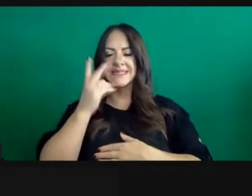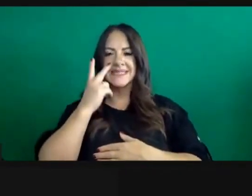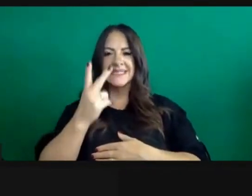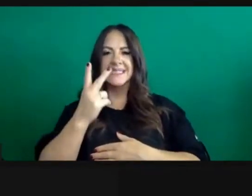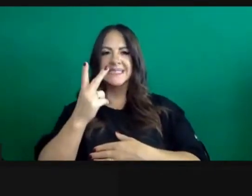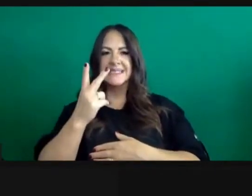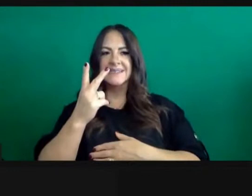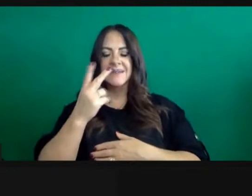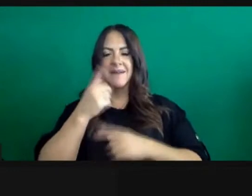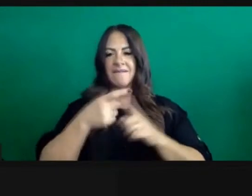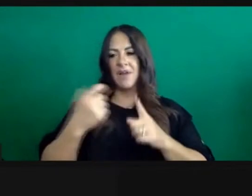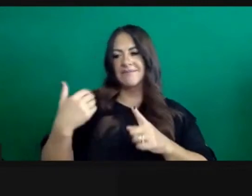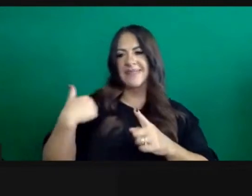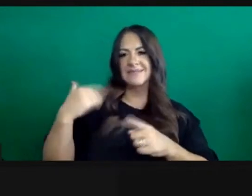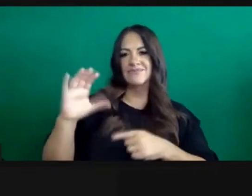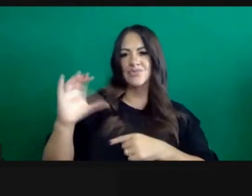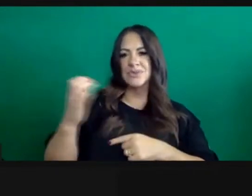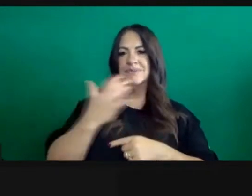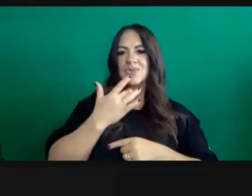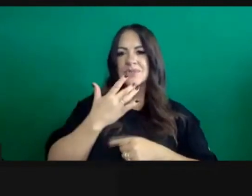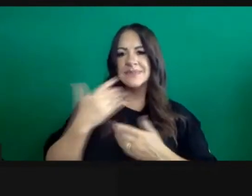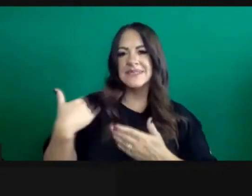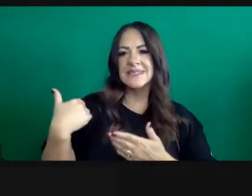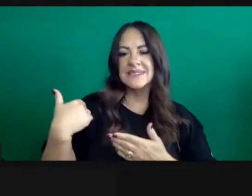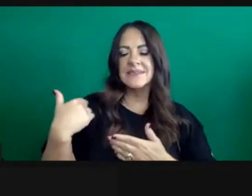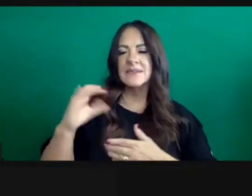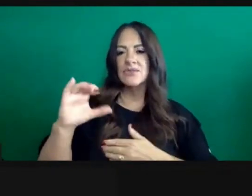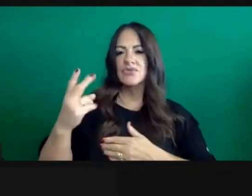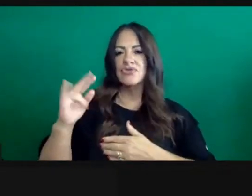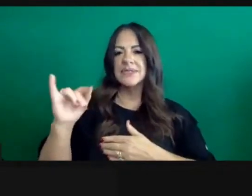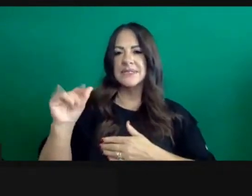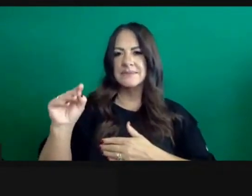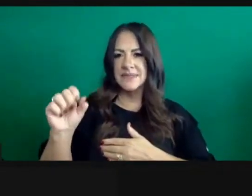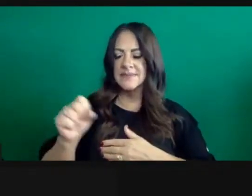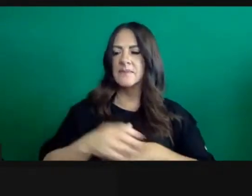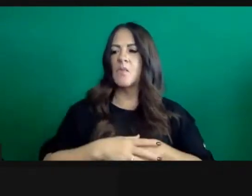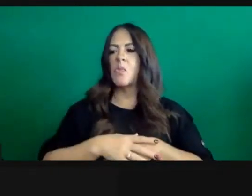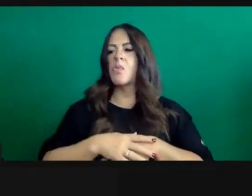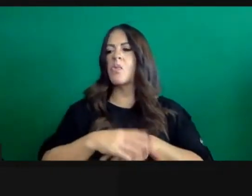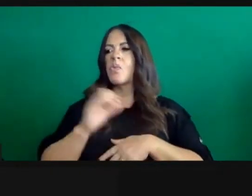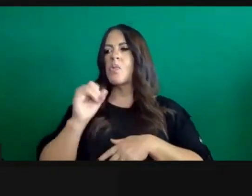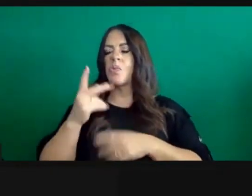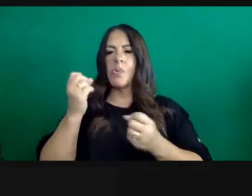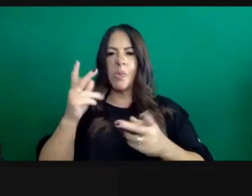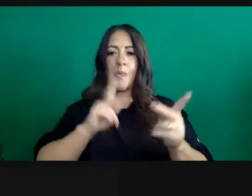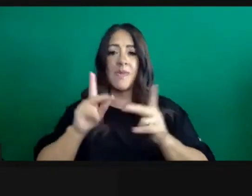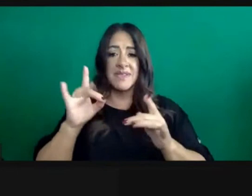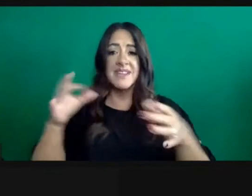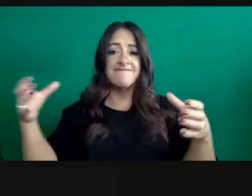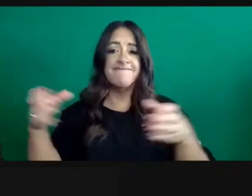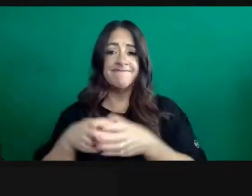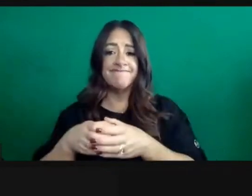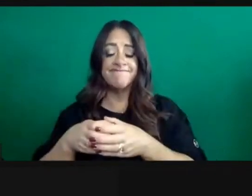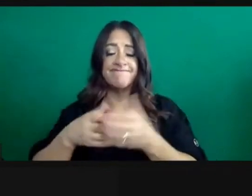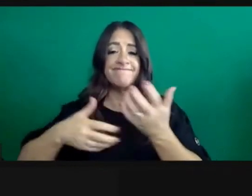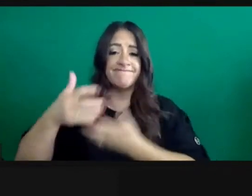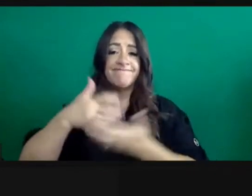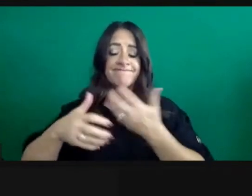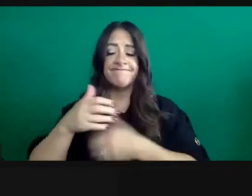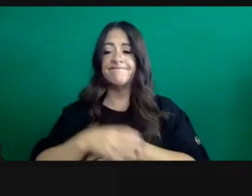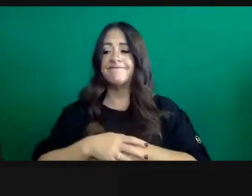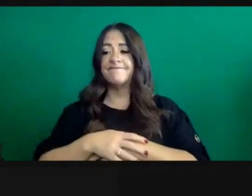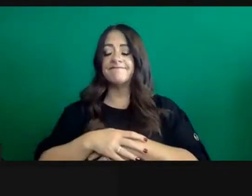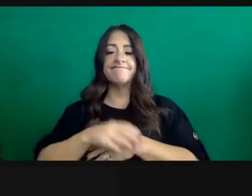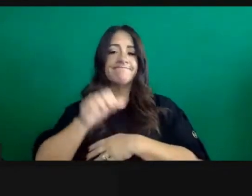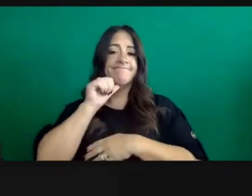over the weekend, that the urge of many Californians to gather and do so in ways that really aren't COVID